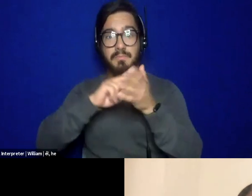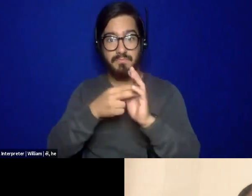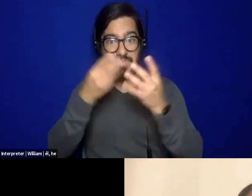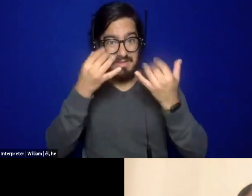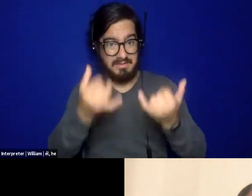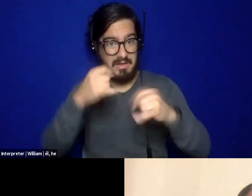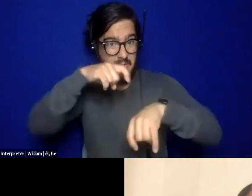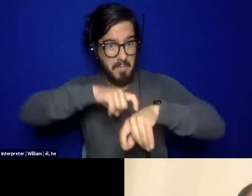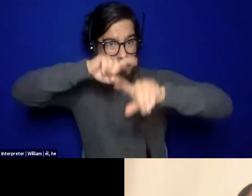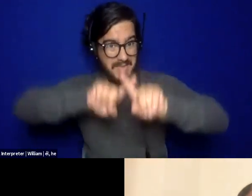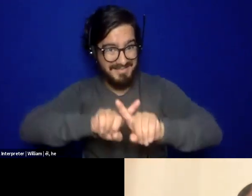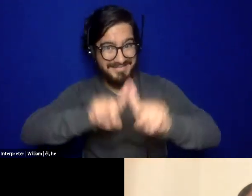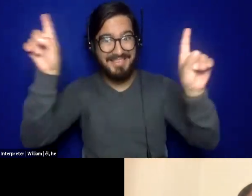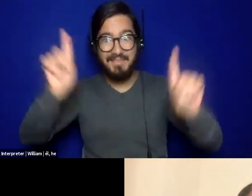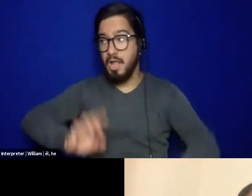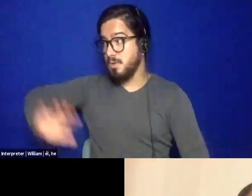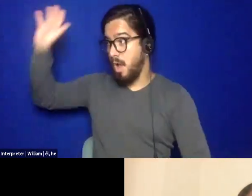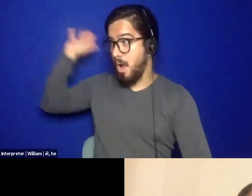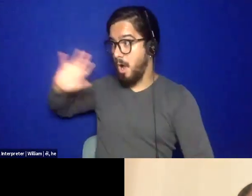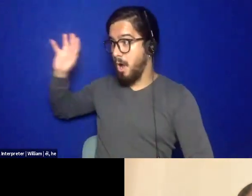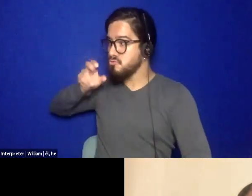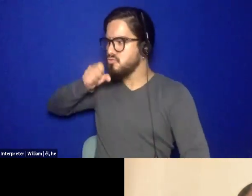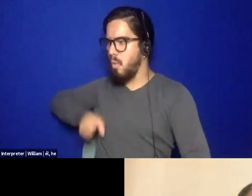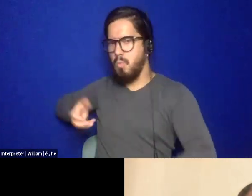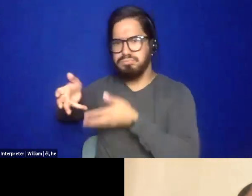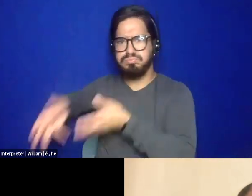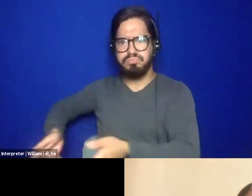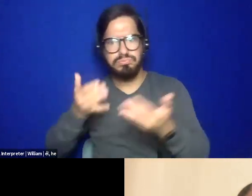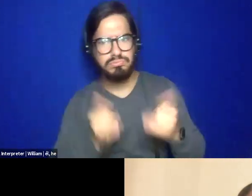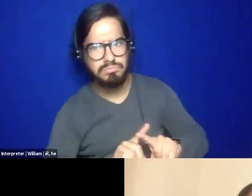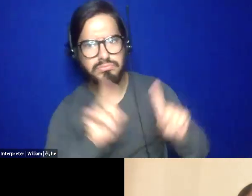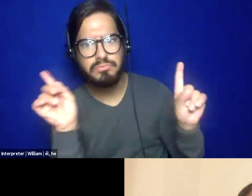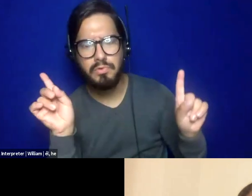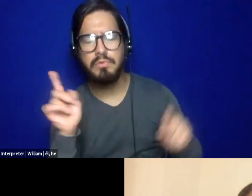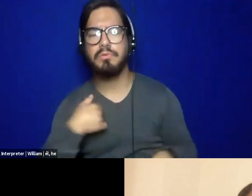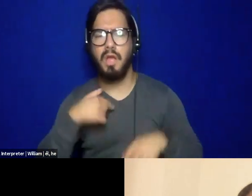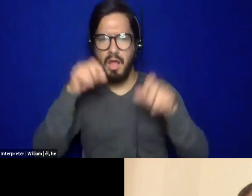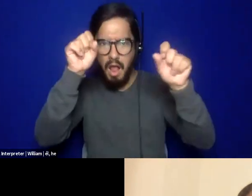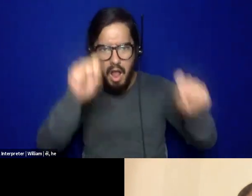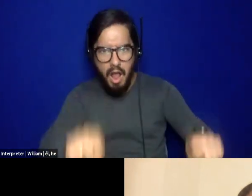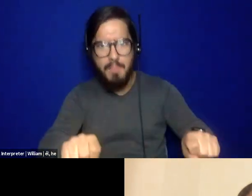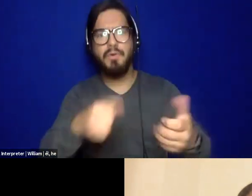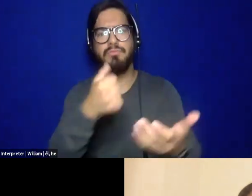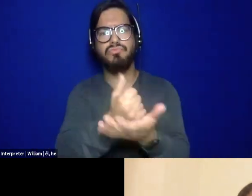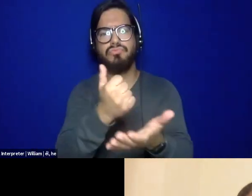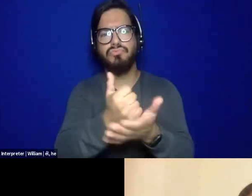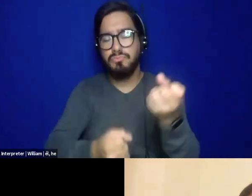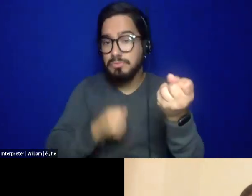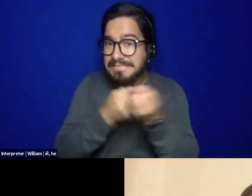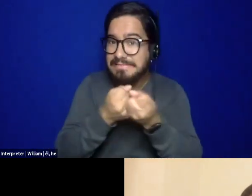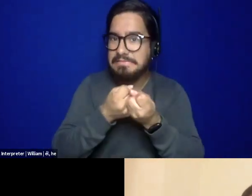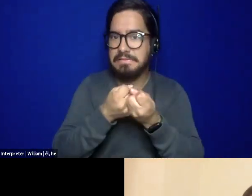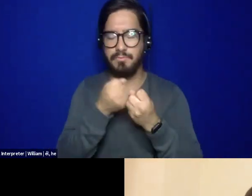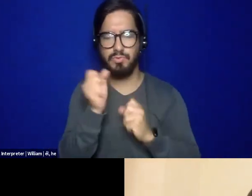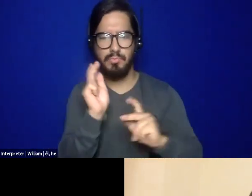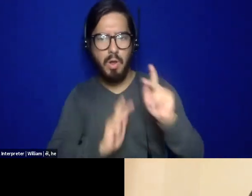now. And so I feel really excited about being able to support the development of queer and trans mental health